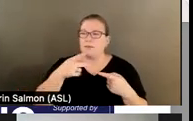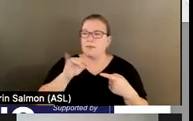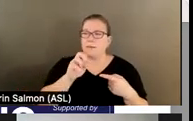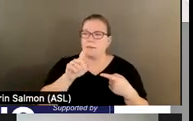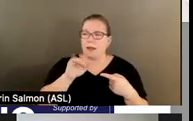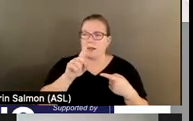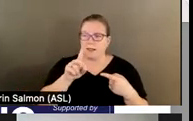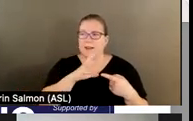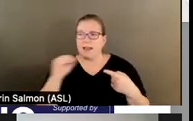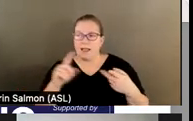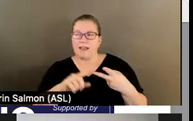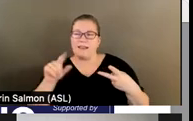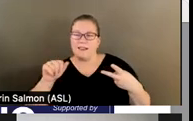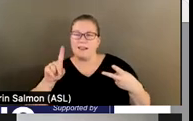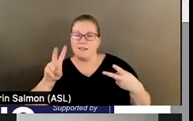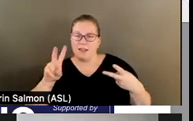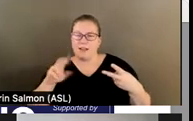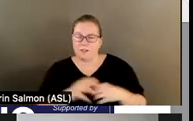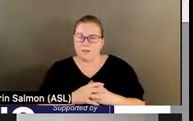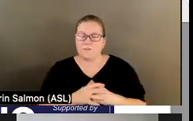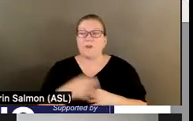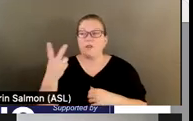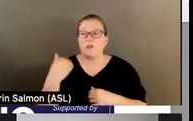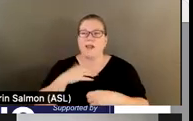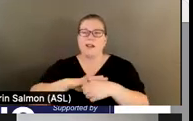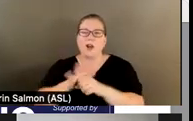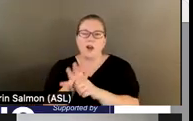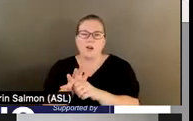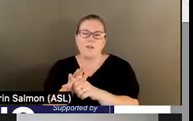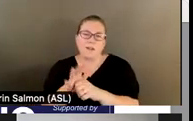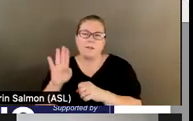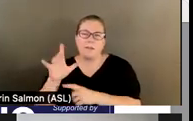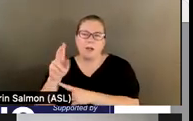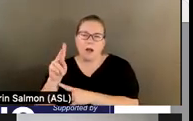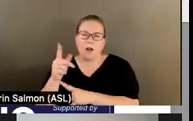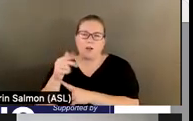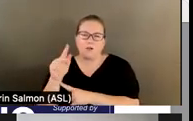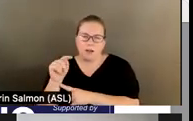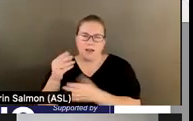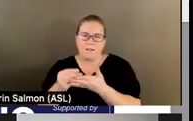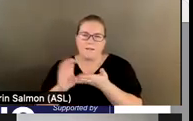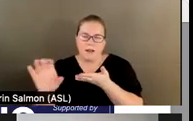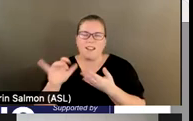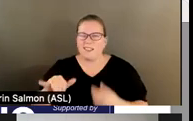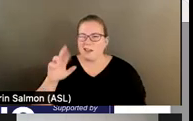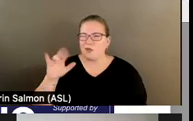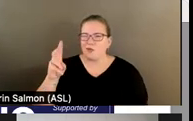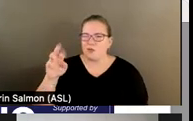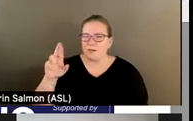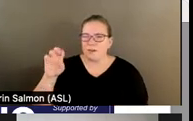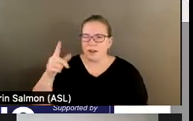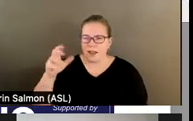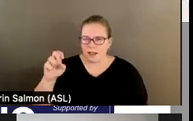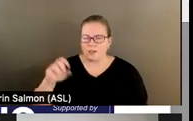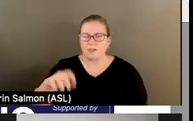contracted with DBHCD using COVID supplemental block grant funds. These are River Edge and New Horizons. All of